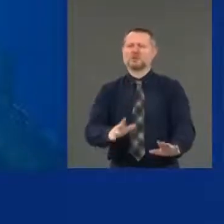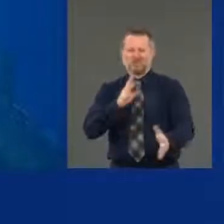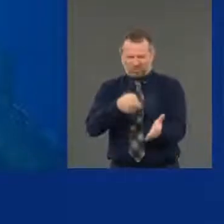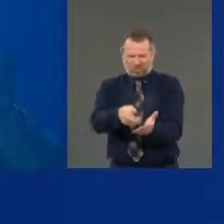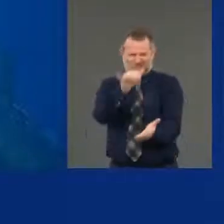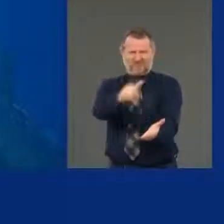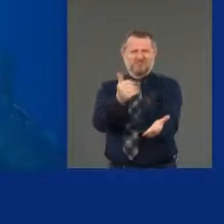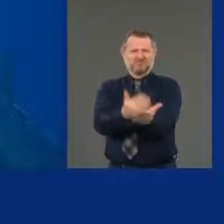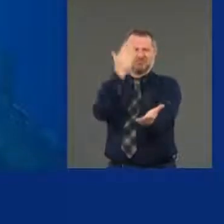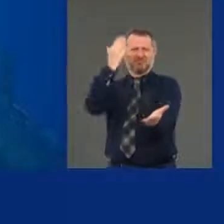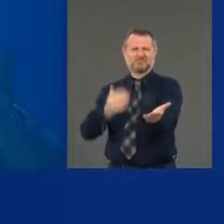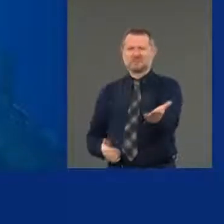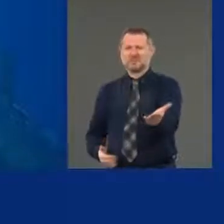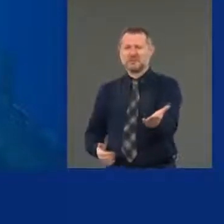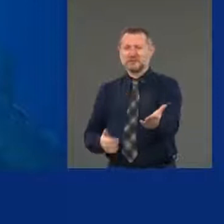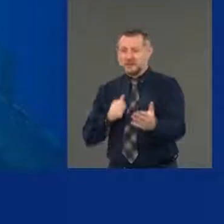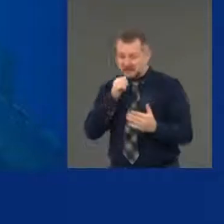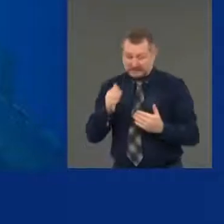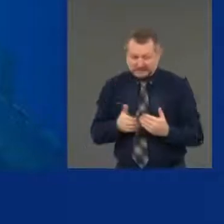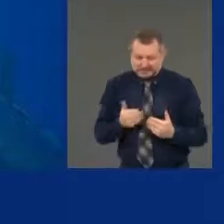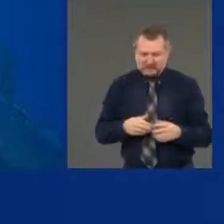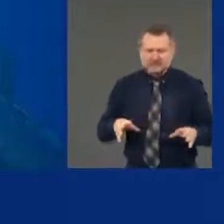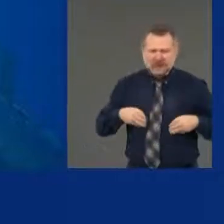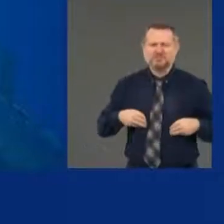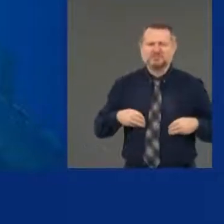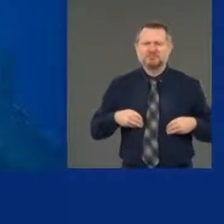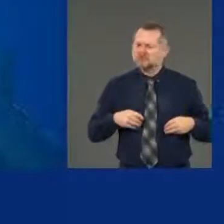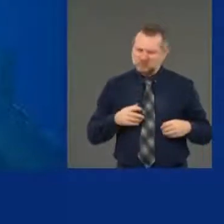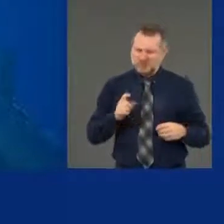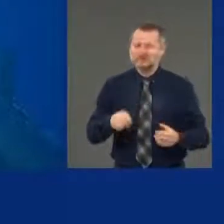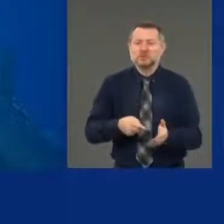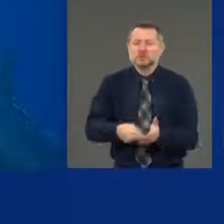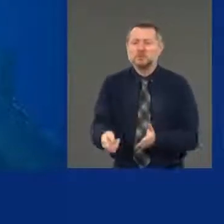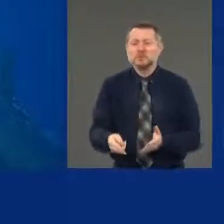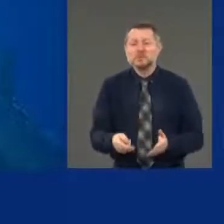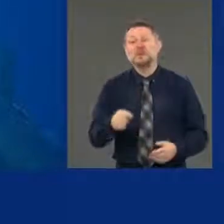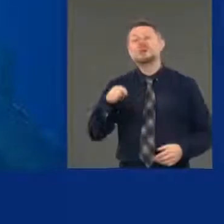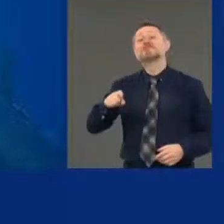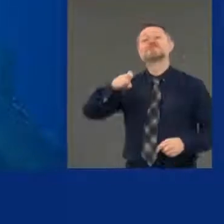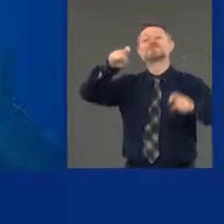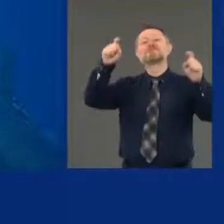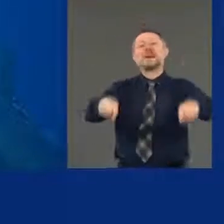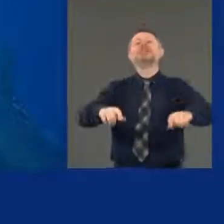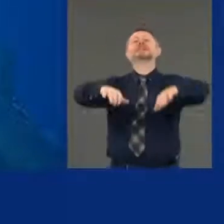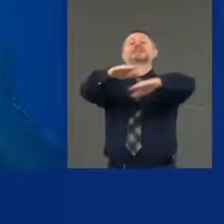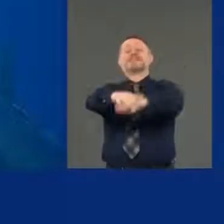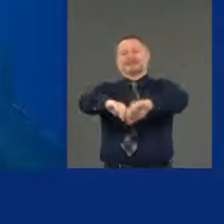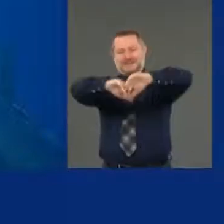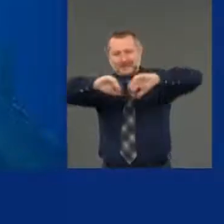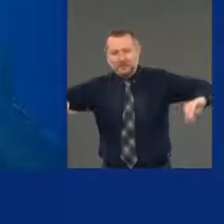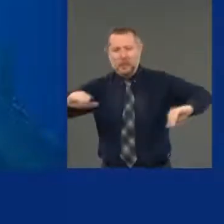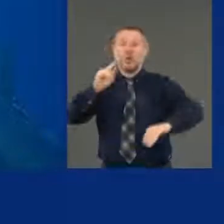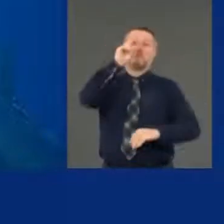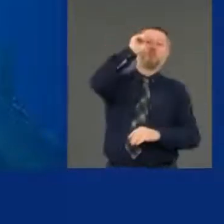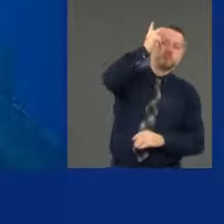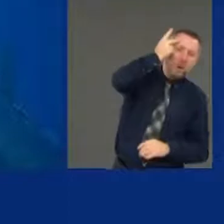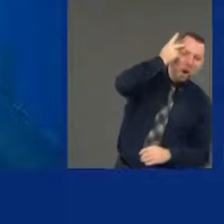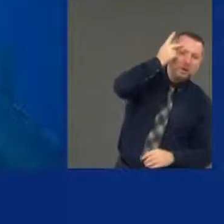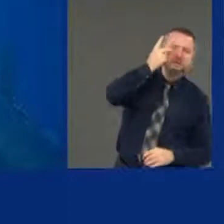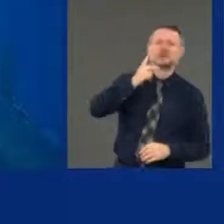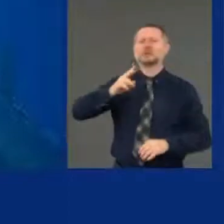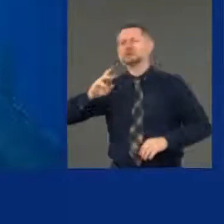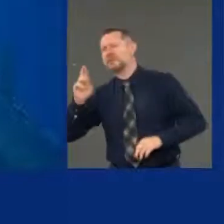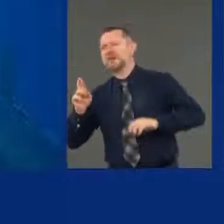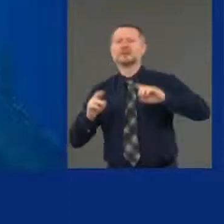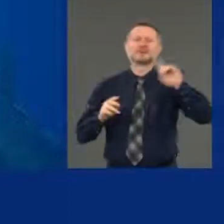truth. Then we have to separate the political hype and partisan rhetoric from the truth and the